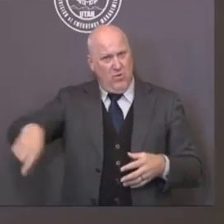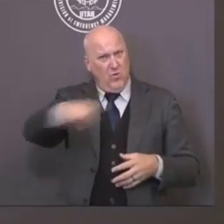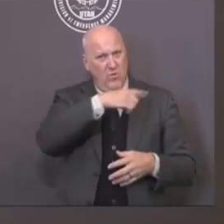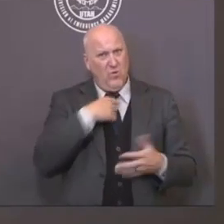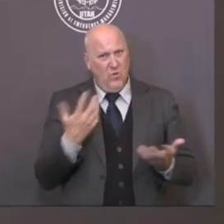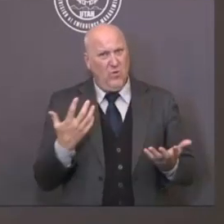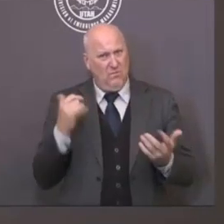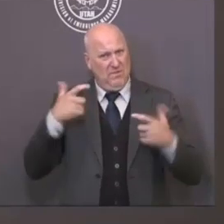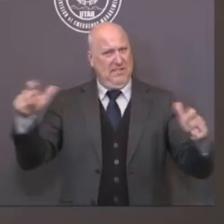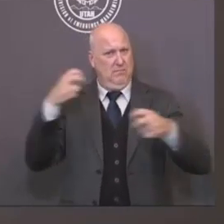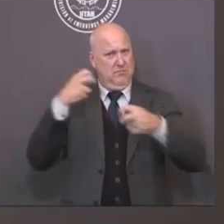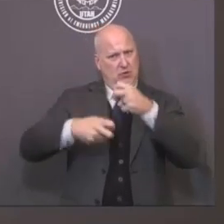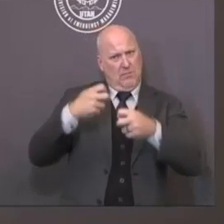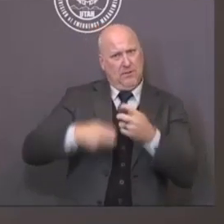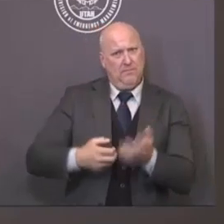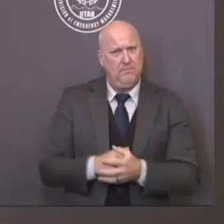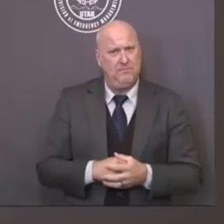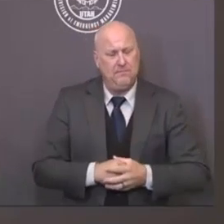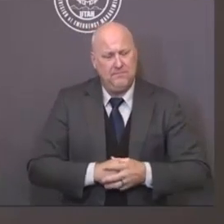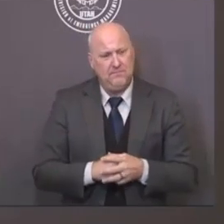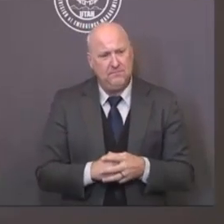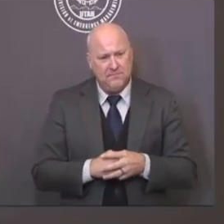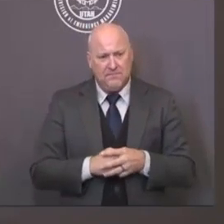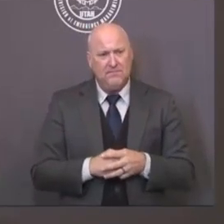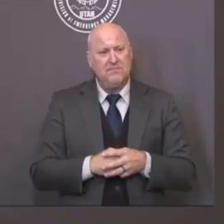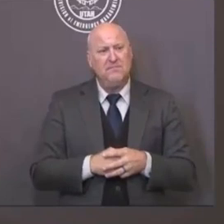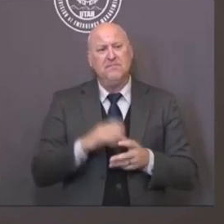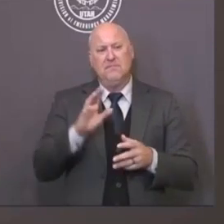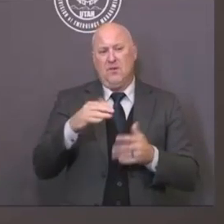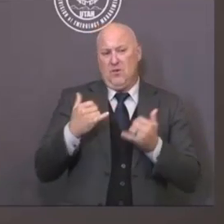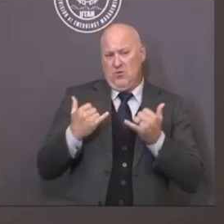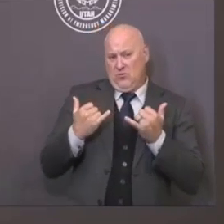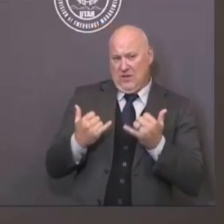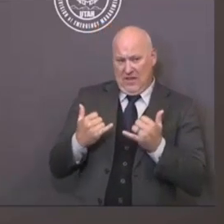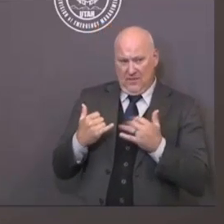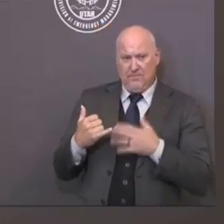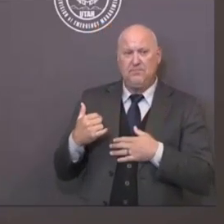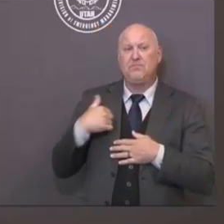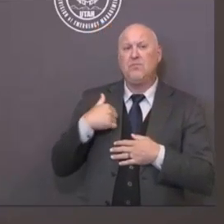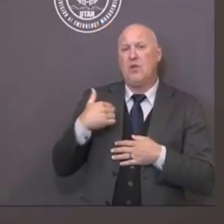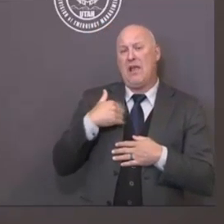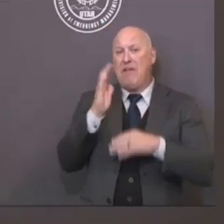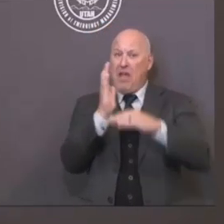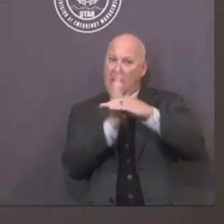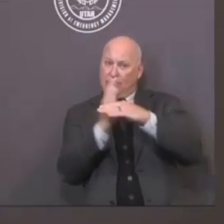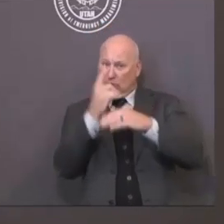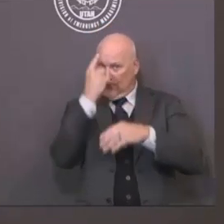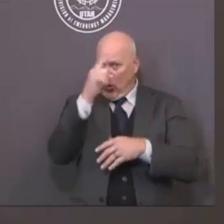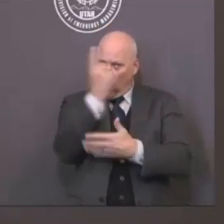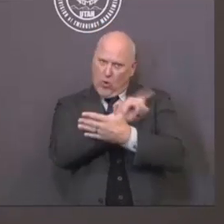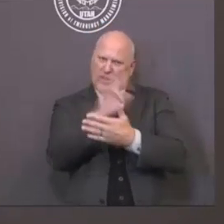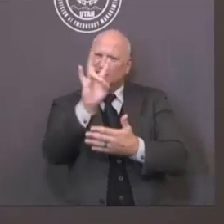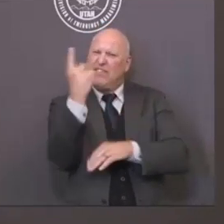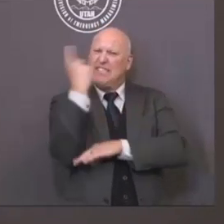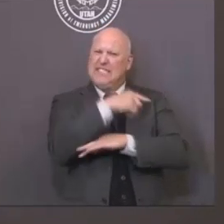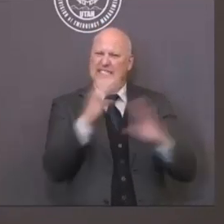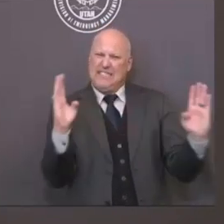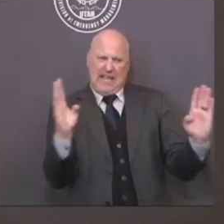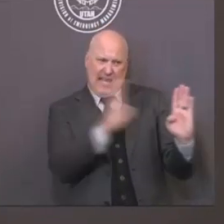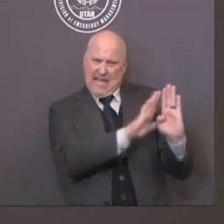But right now, we're at 585 a day. Our infection rate is at 9.9%.